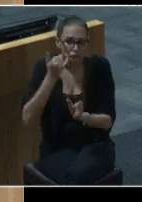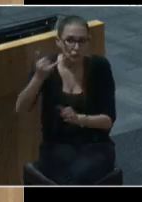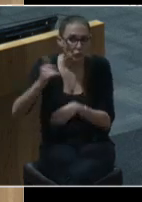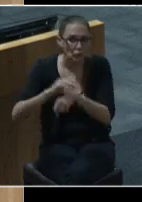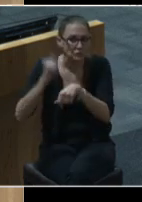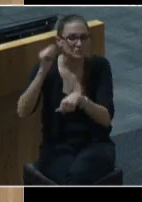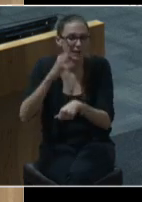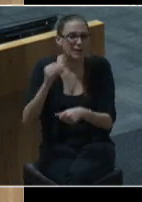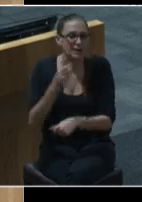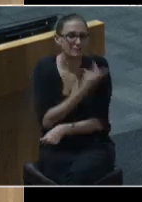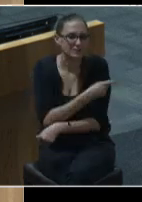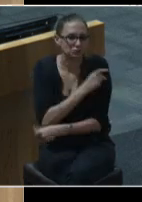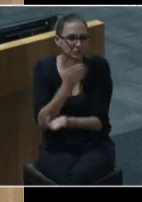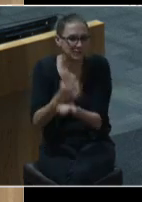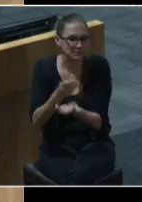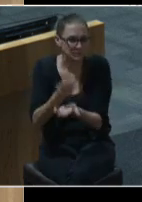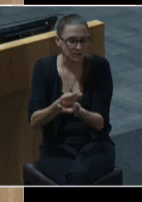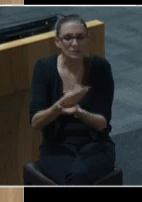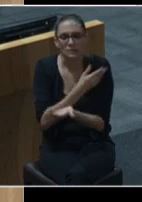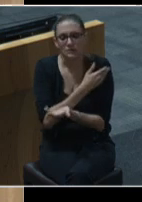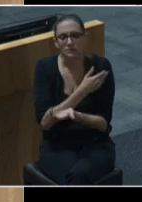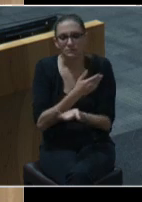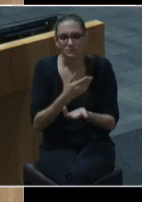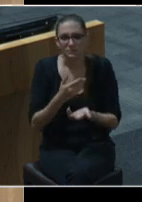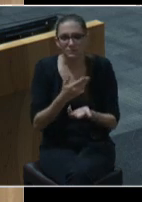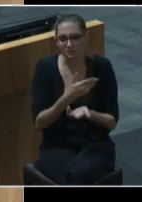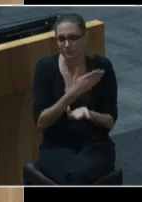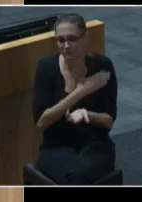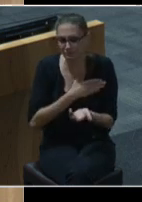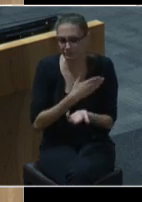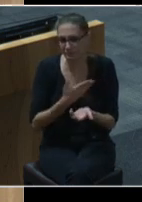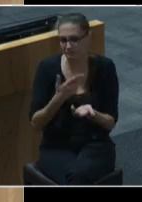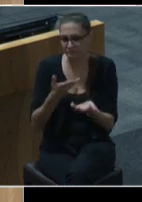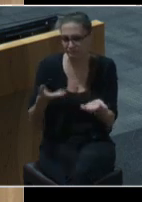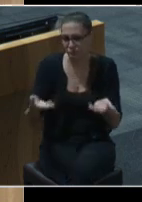case management please join me in welcoming obi and ken